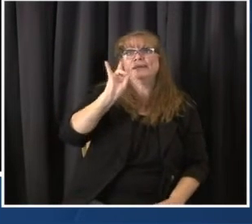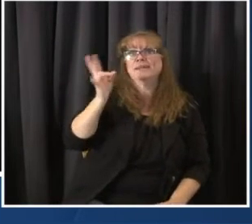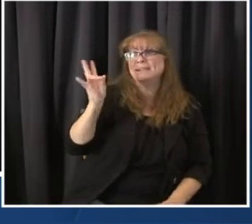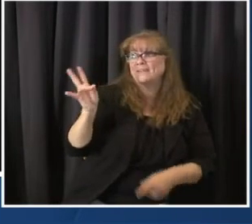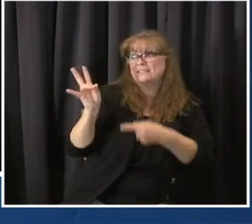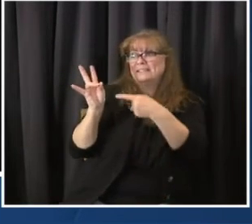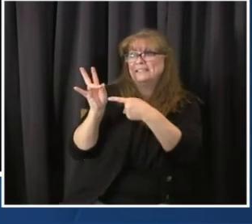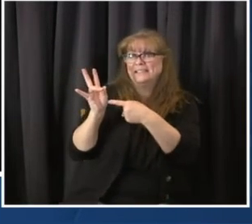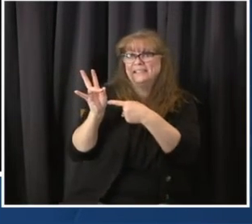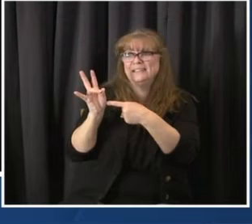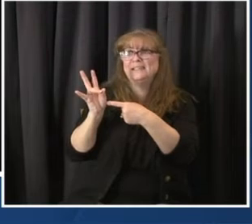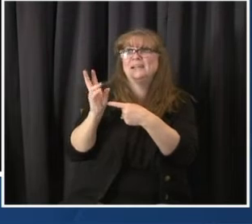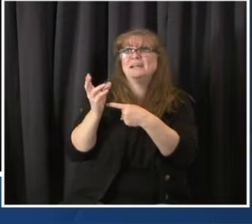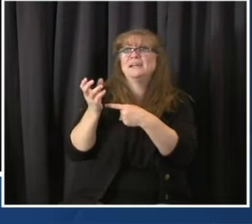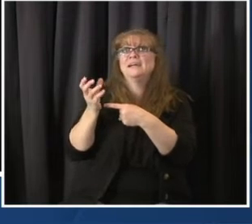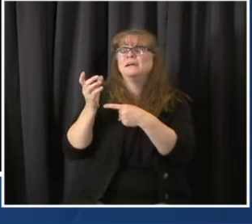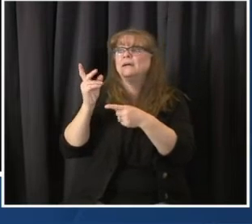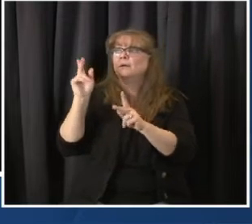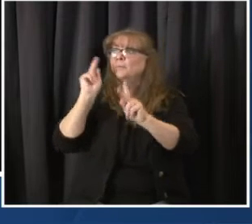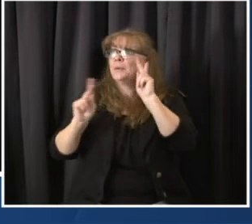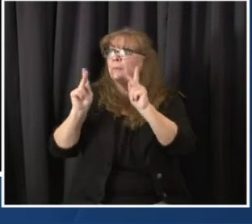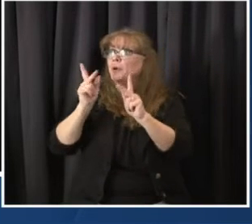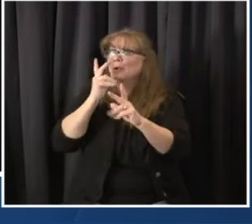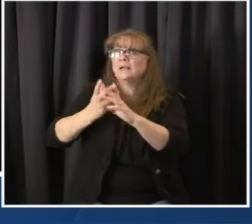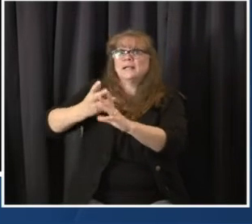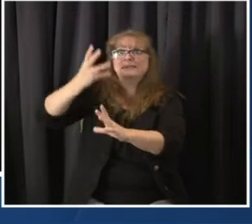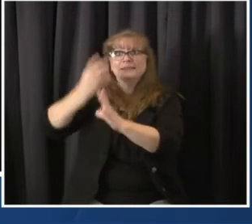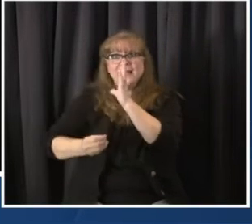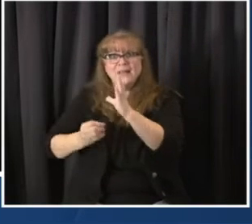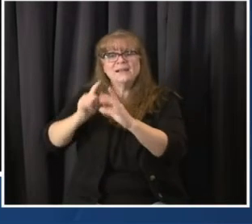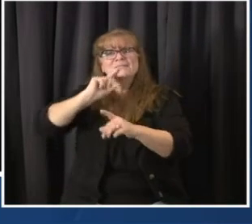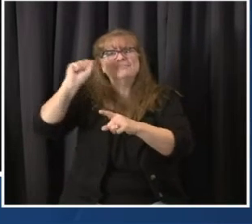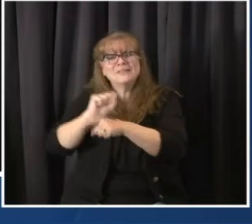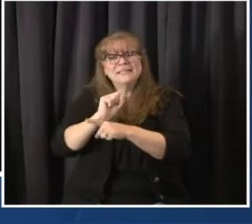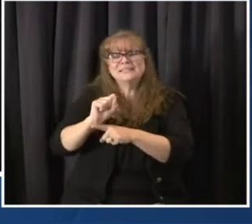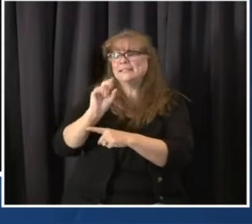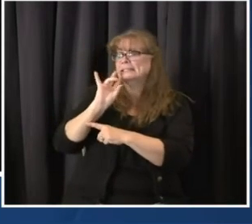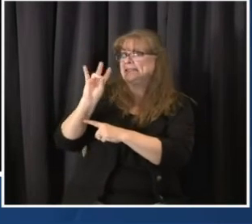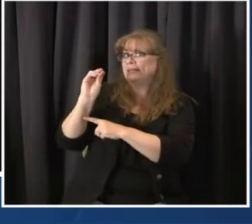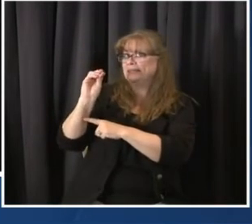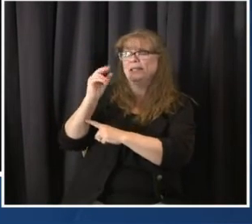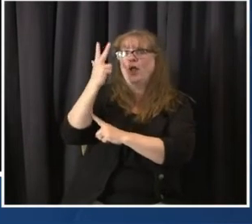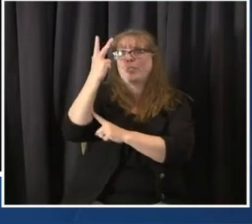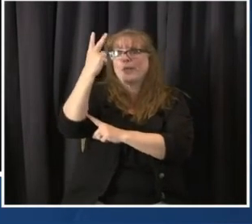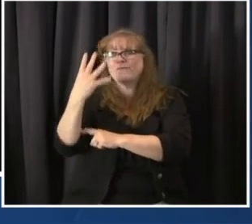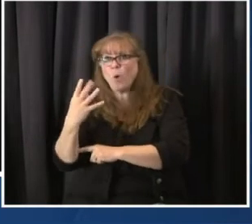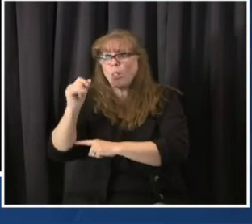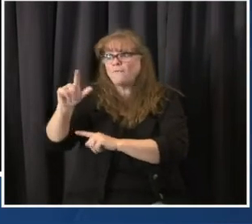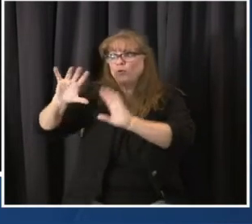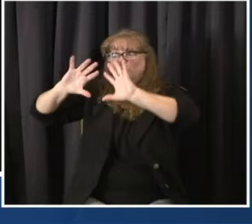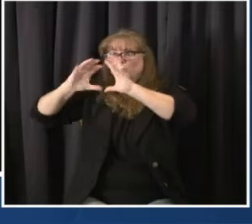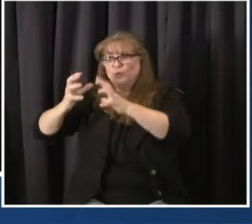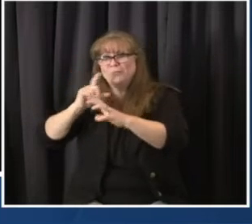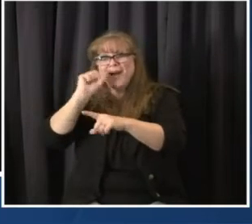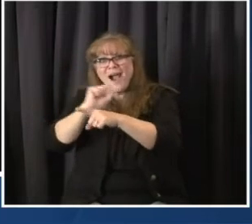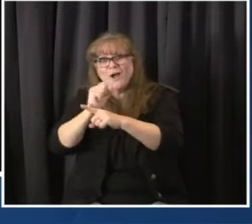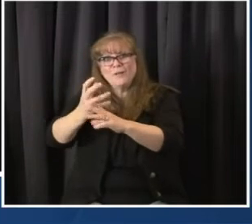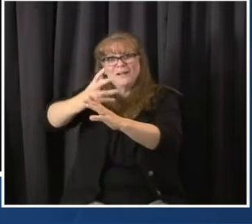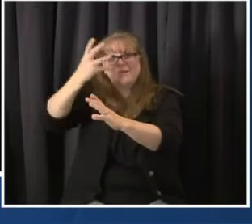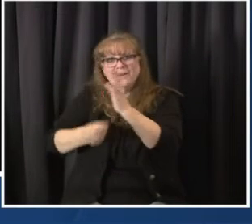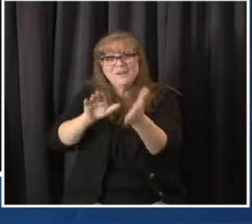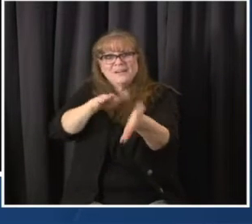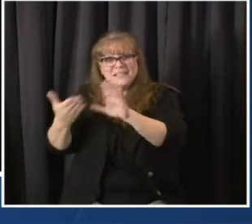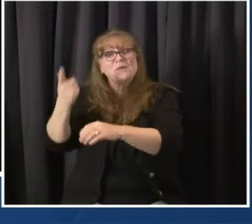COVID deaths are people age 70 and up just under half of total hospitalizations. So